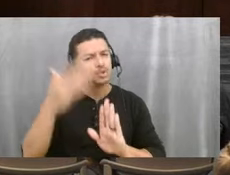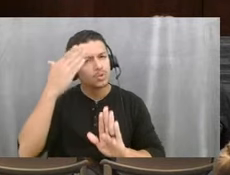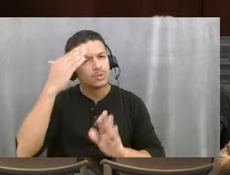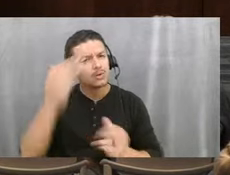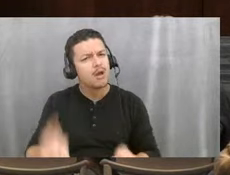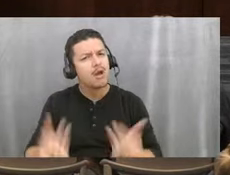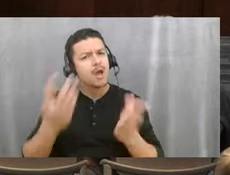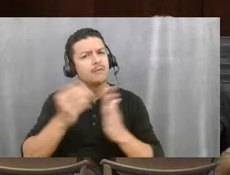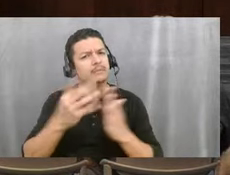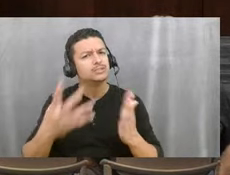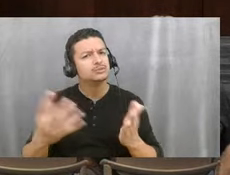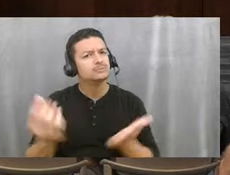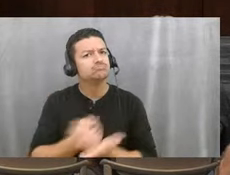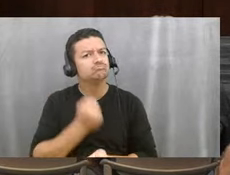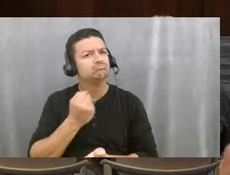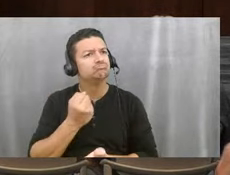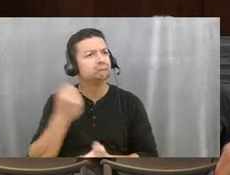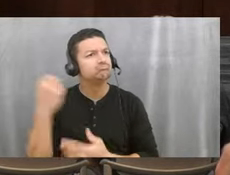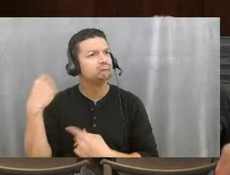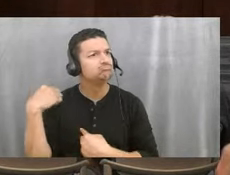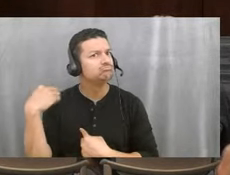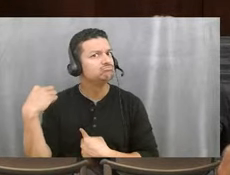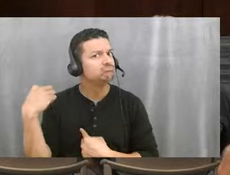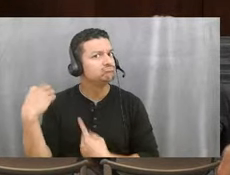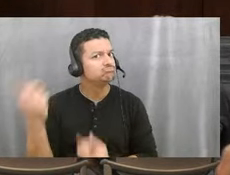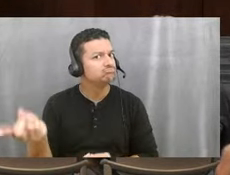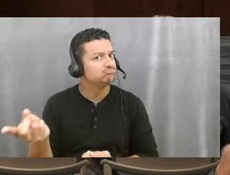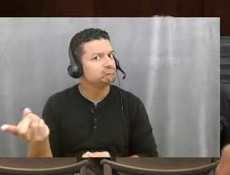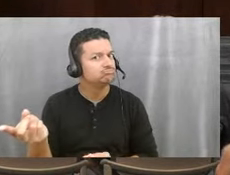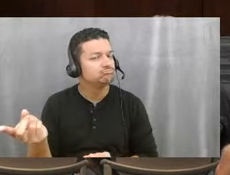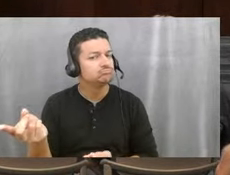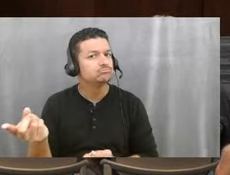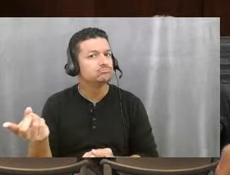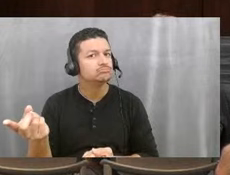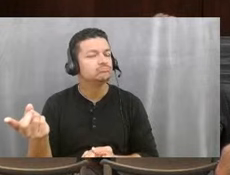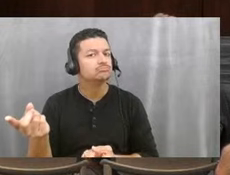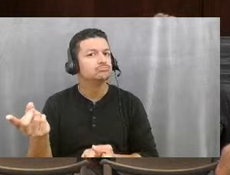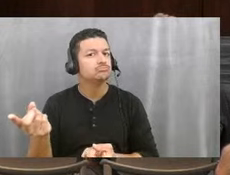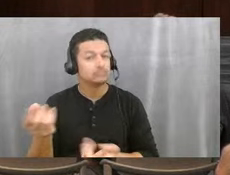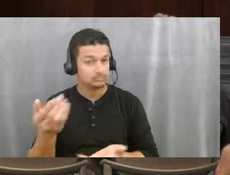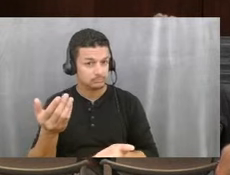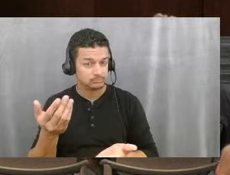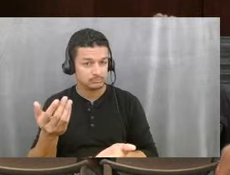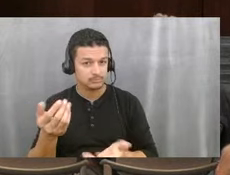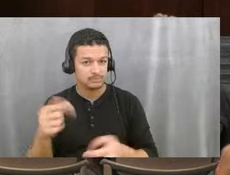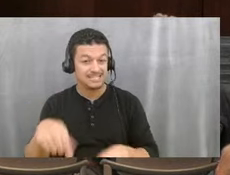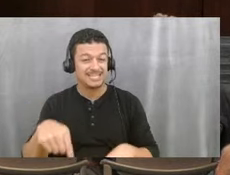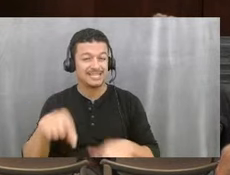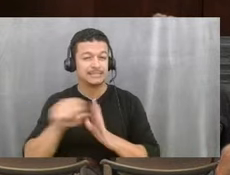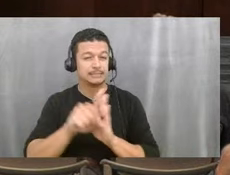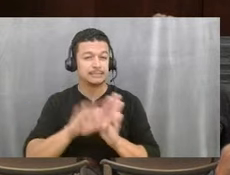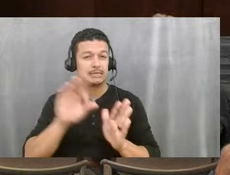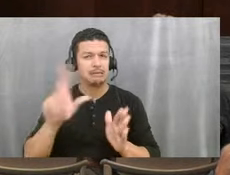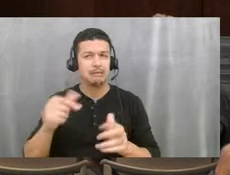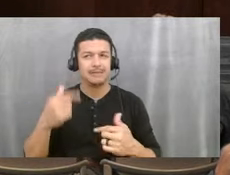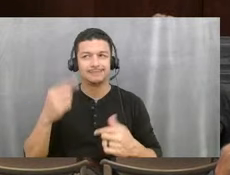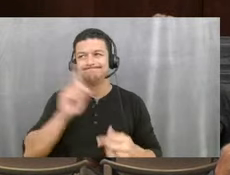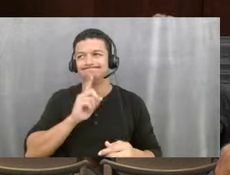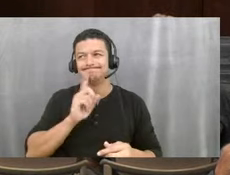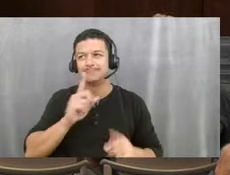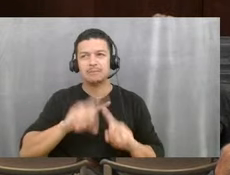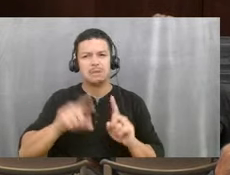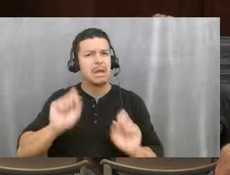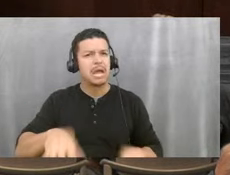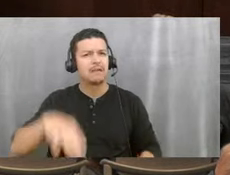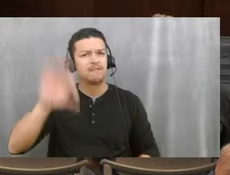that since the beginning of the school year? you have any? Florida? I'm not totally sure, but I can find them for you. just in Palm Beach County. Like, are